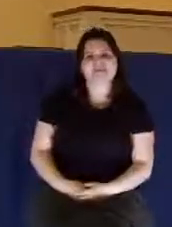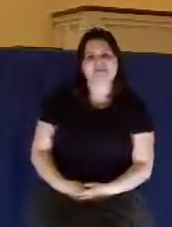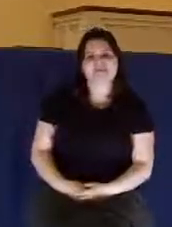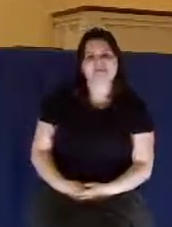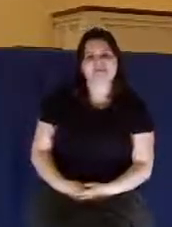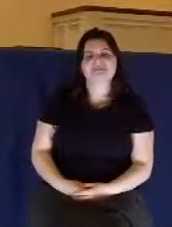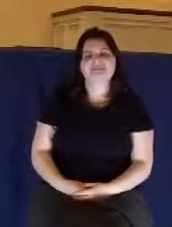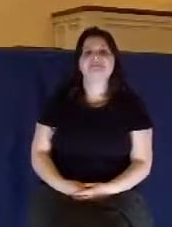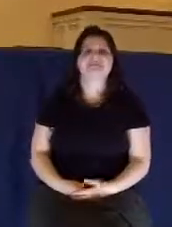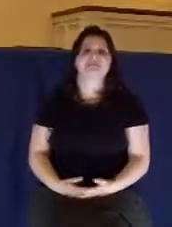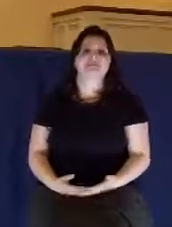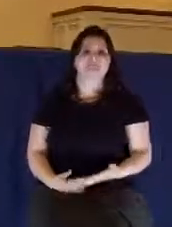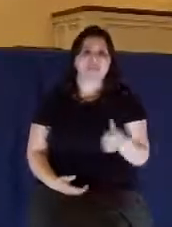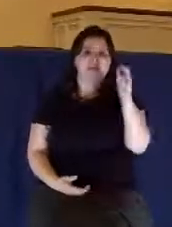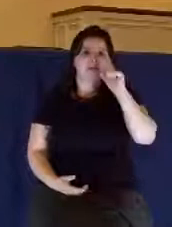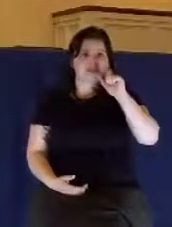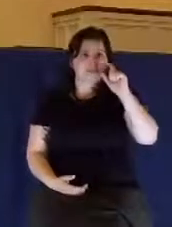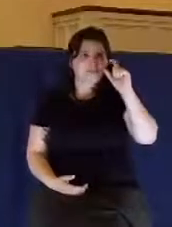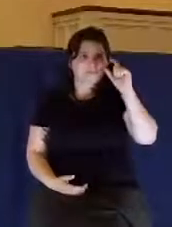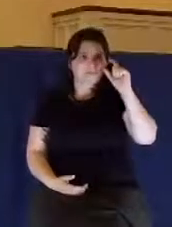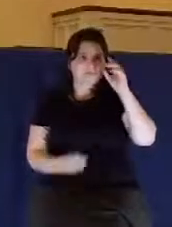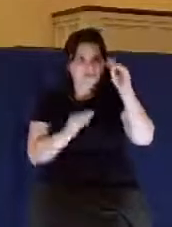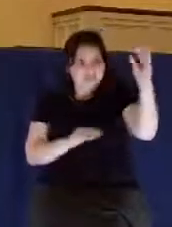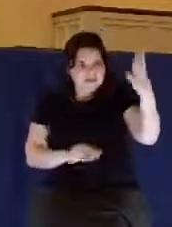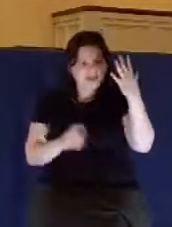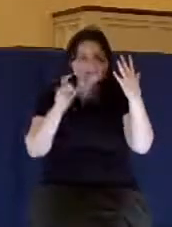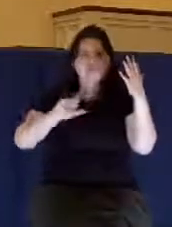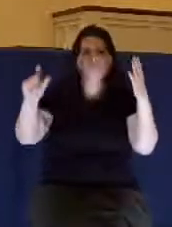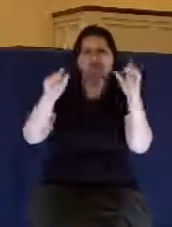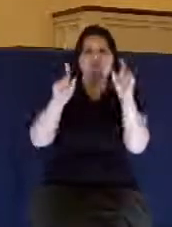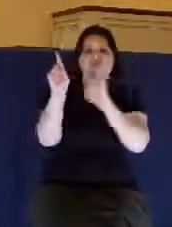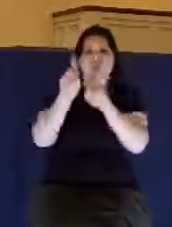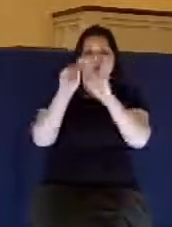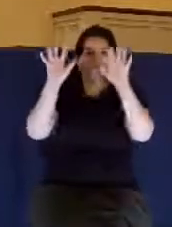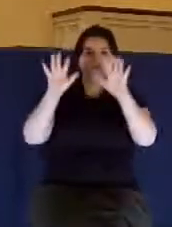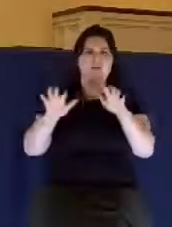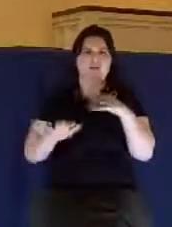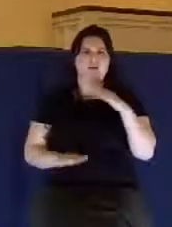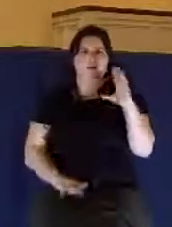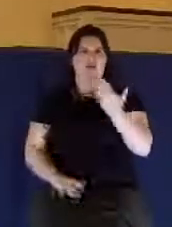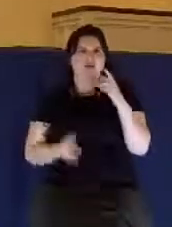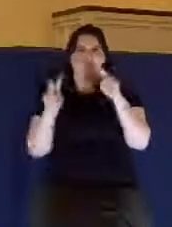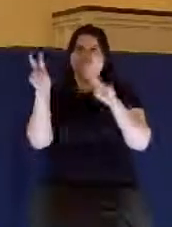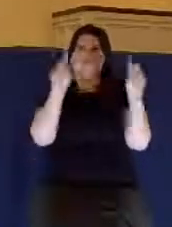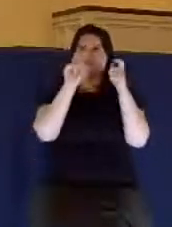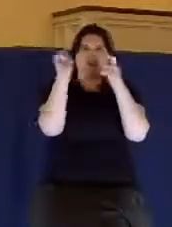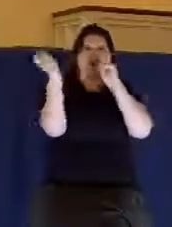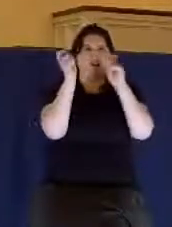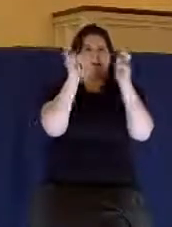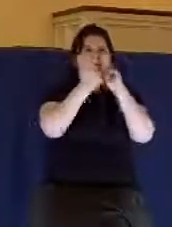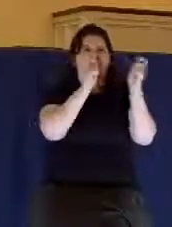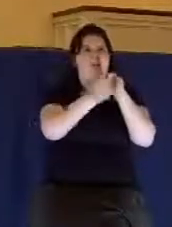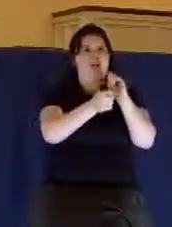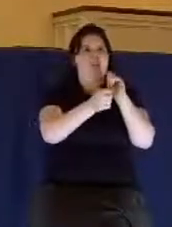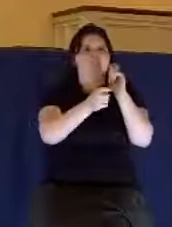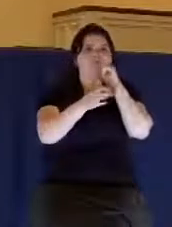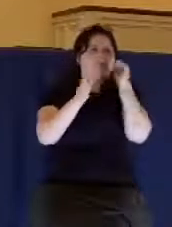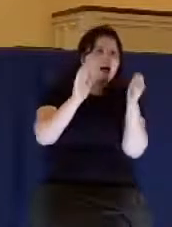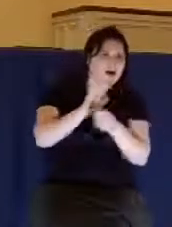You know, the sun, the moon, and the stars, they're always there. They're always shining. From our perspective, it looks like they're changing, right? They appear, disappear.